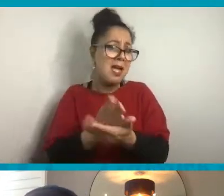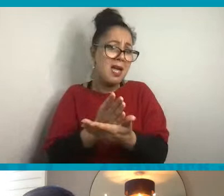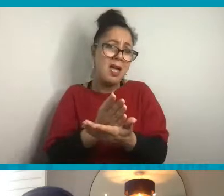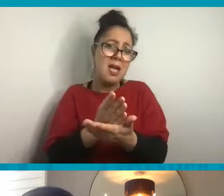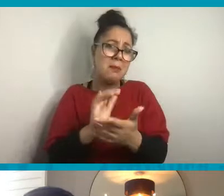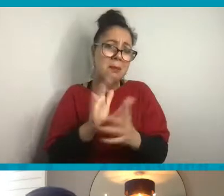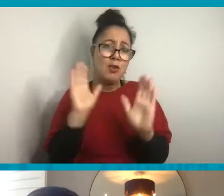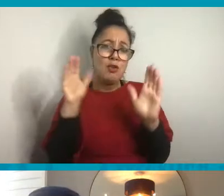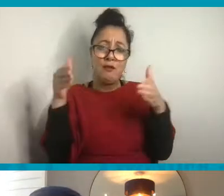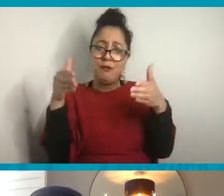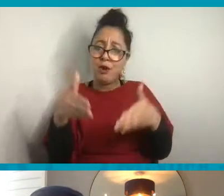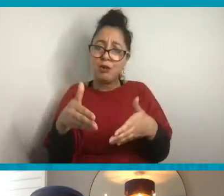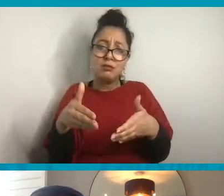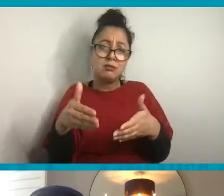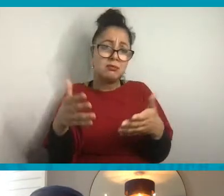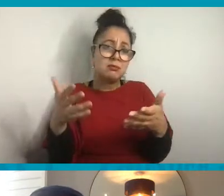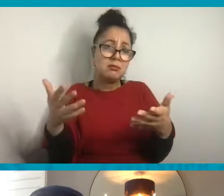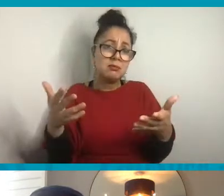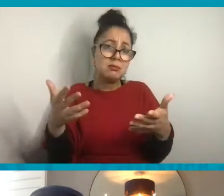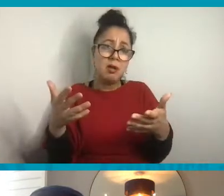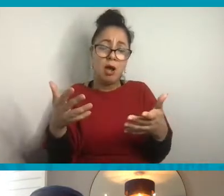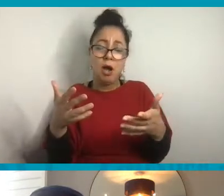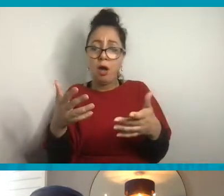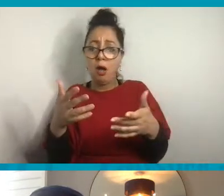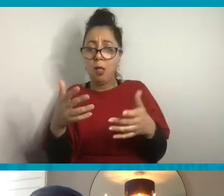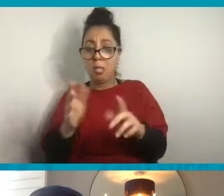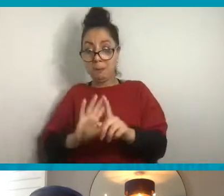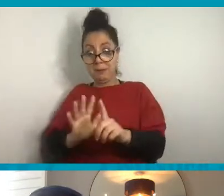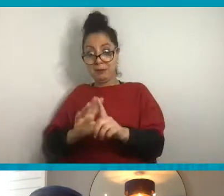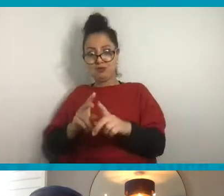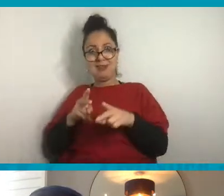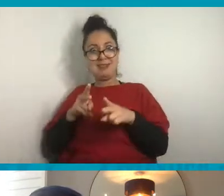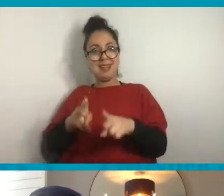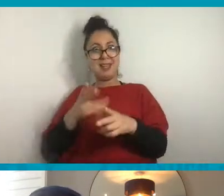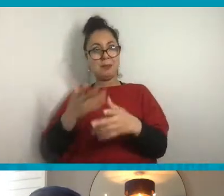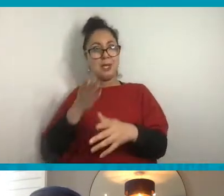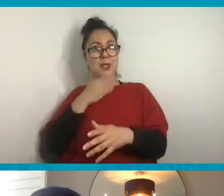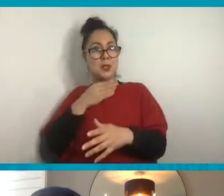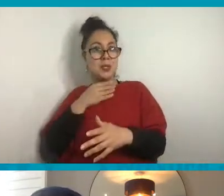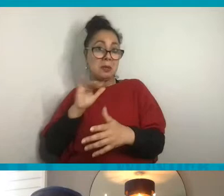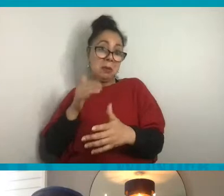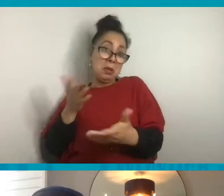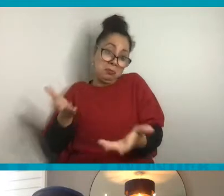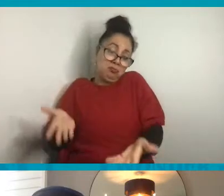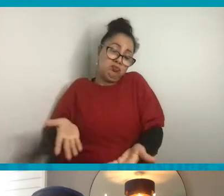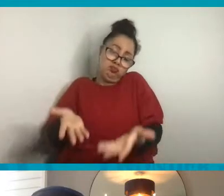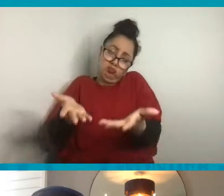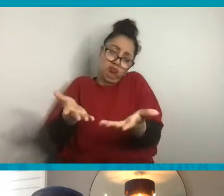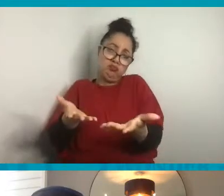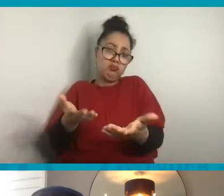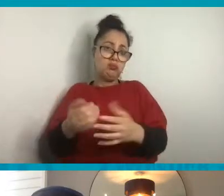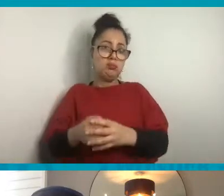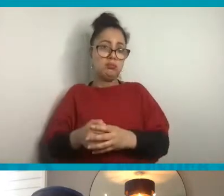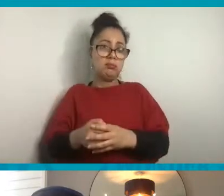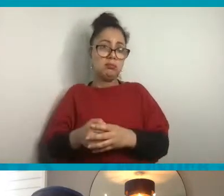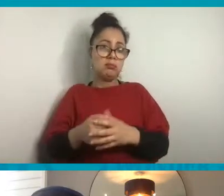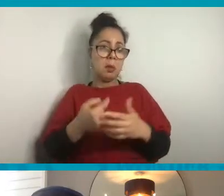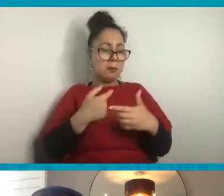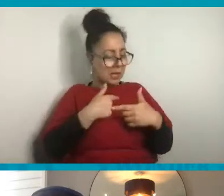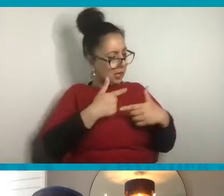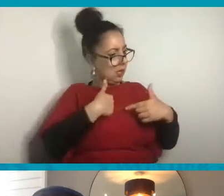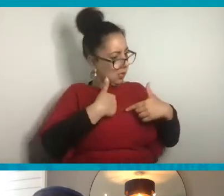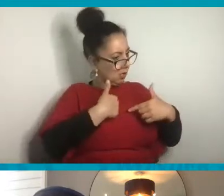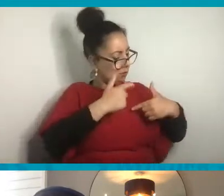be focusing on the background technique we've been using today. And I just keep going, I just keep layering.